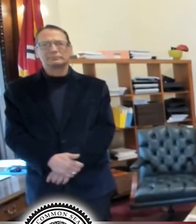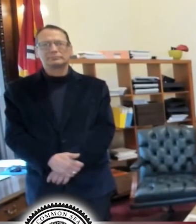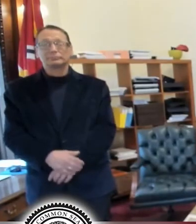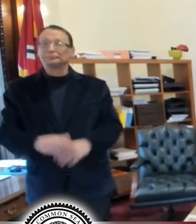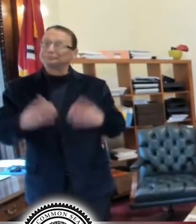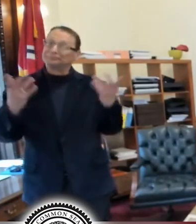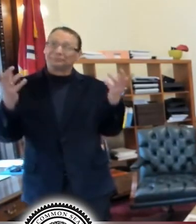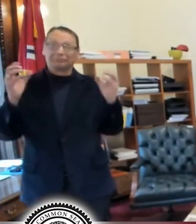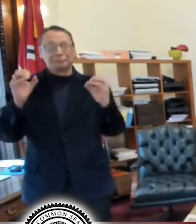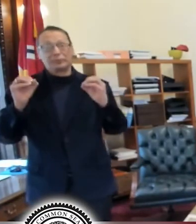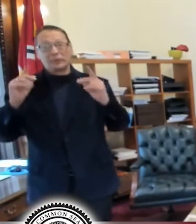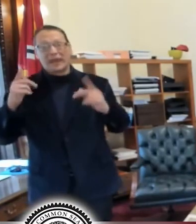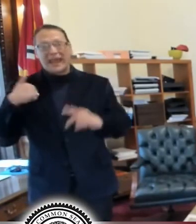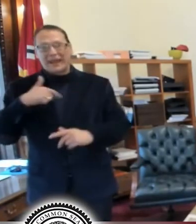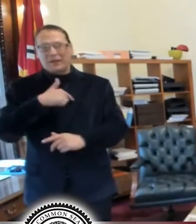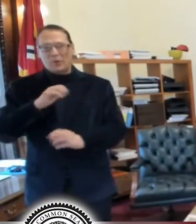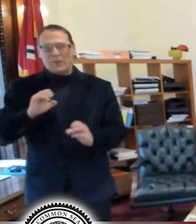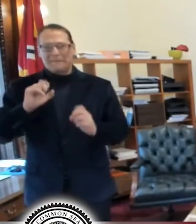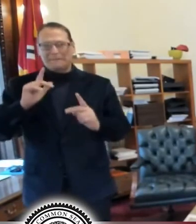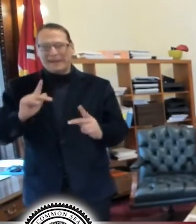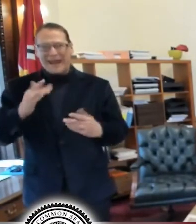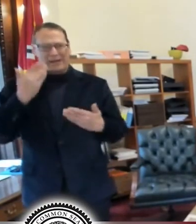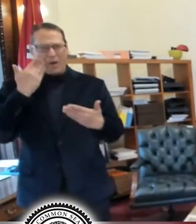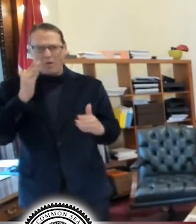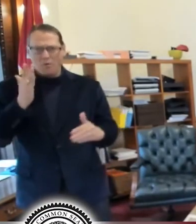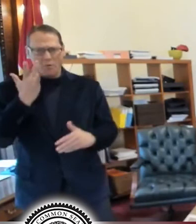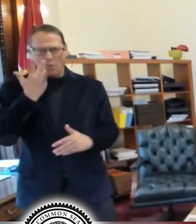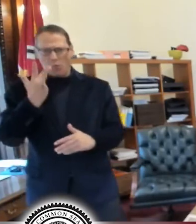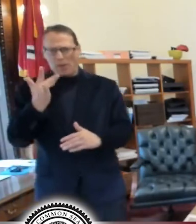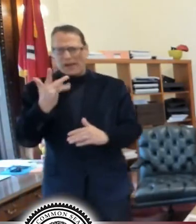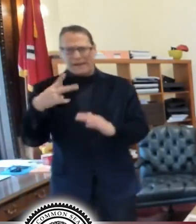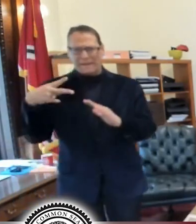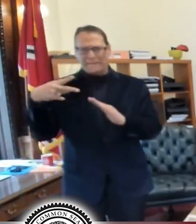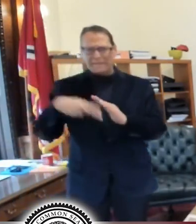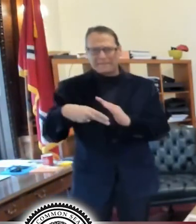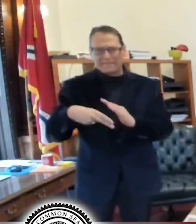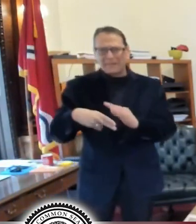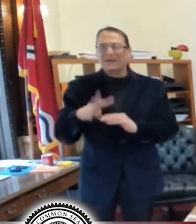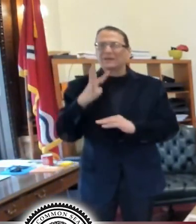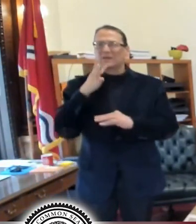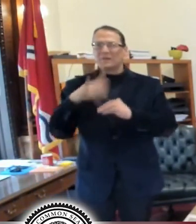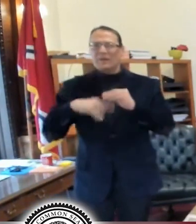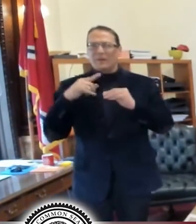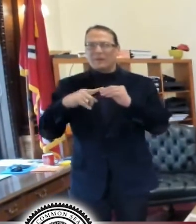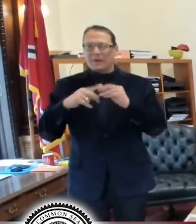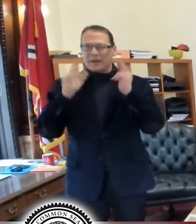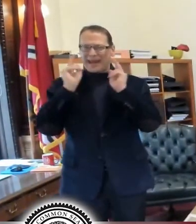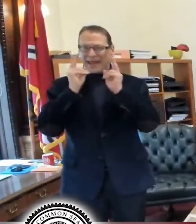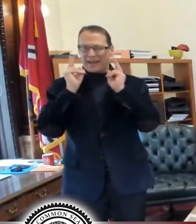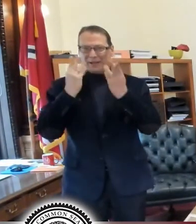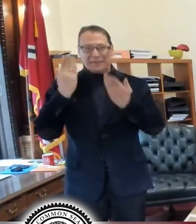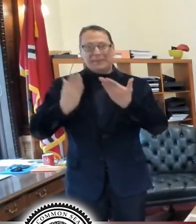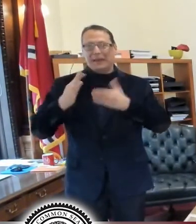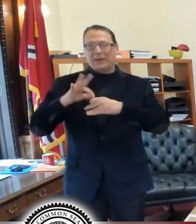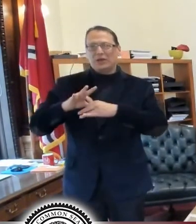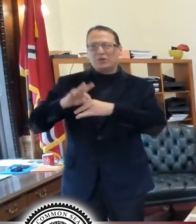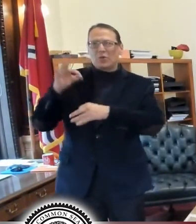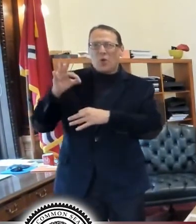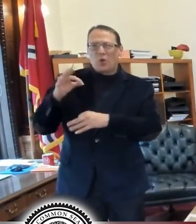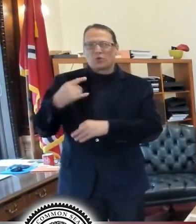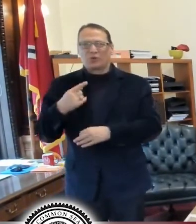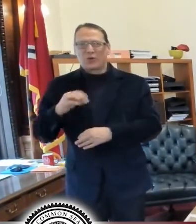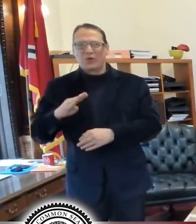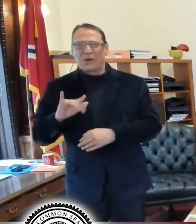Okay, we're back. Uh, we don't know why we were cut off before we were talking about Halloween. Maybe it's the ghosts and the goblins in the